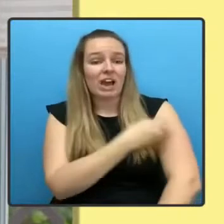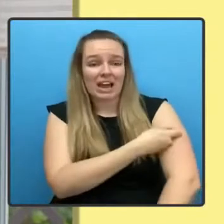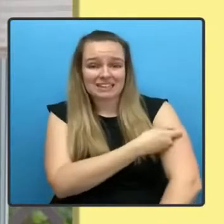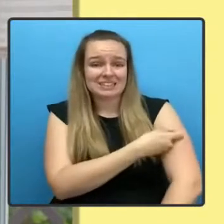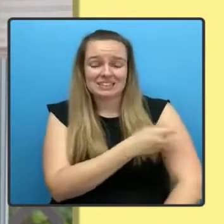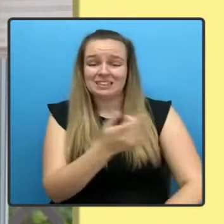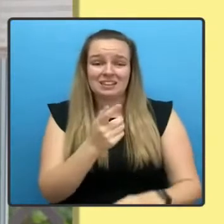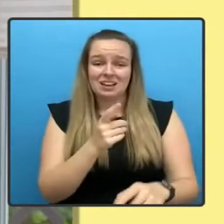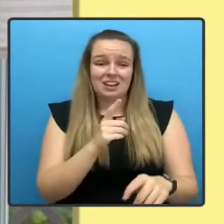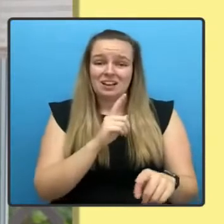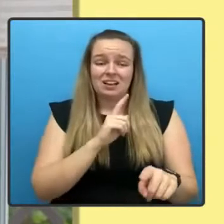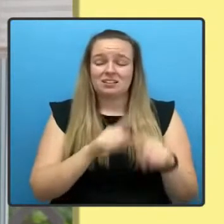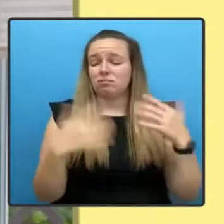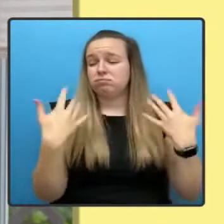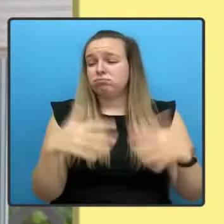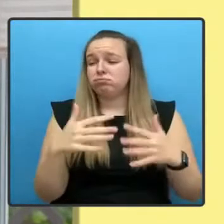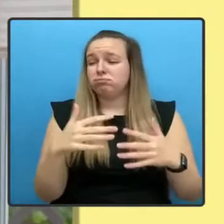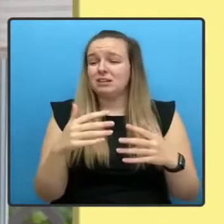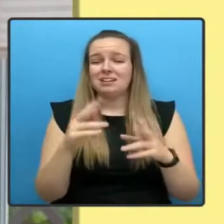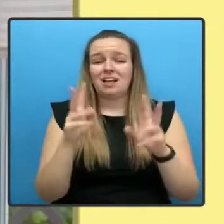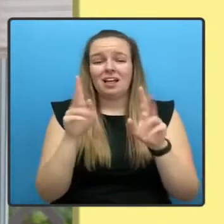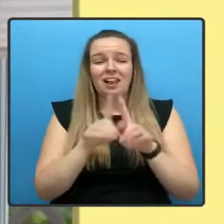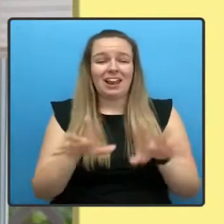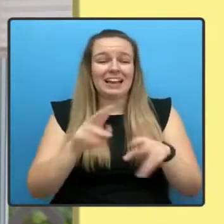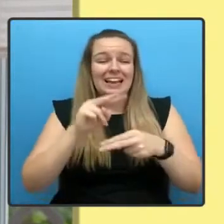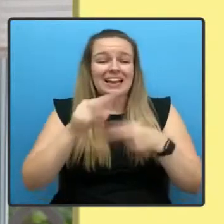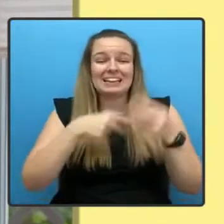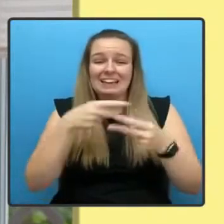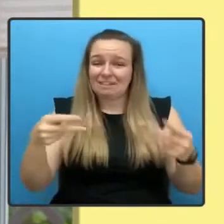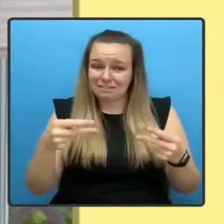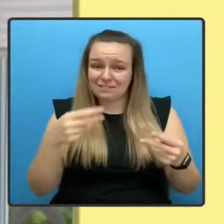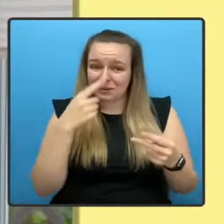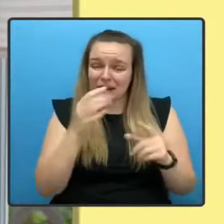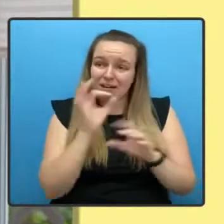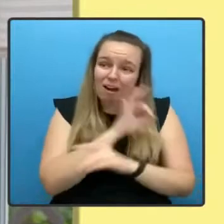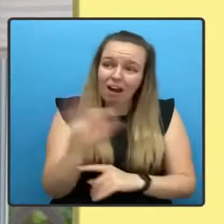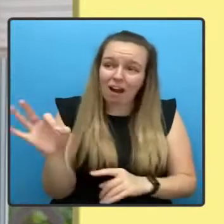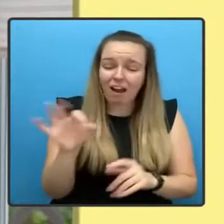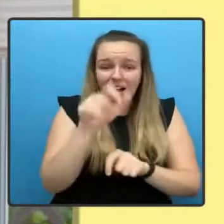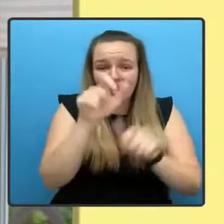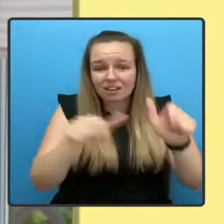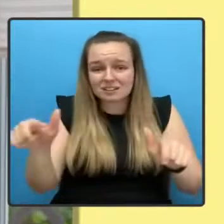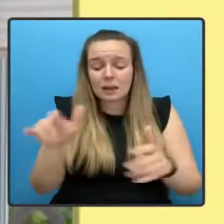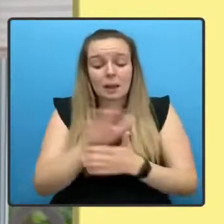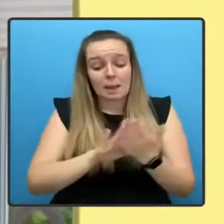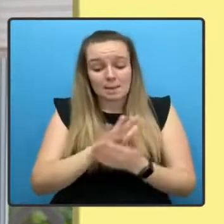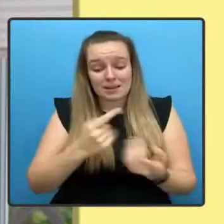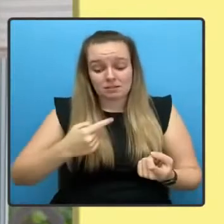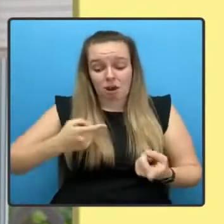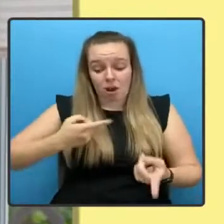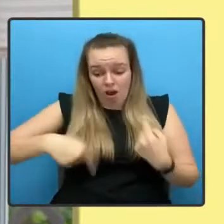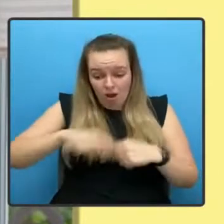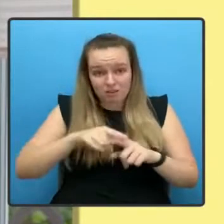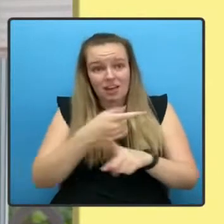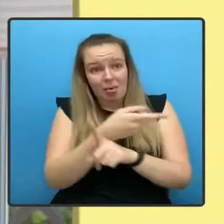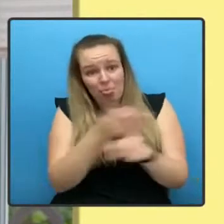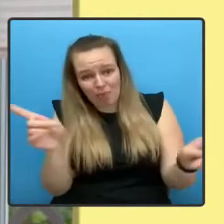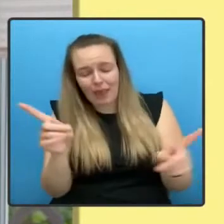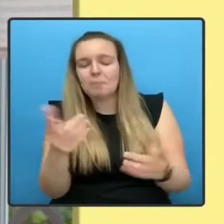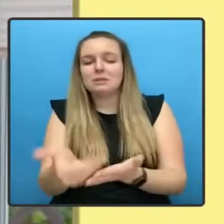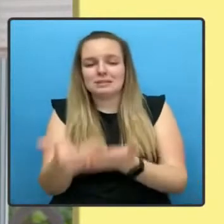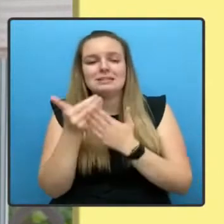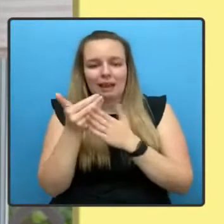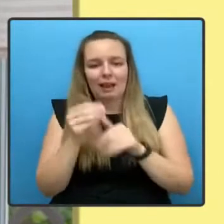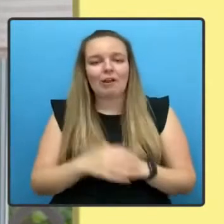any of us can give our loved ones. It makes us and them so much safer. To the millions across